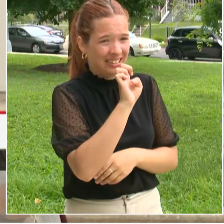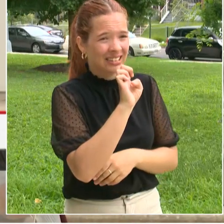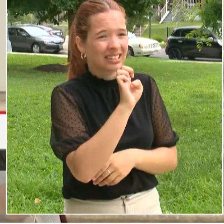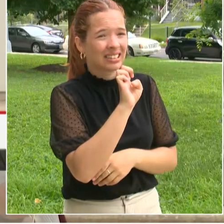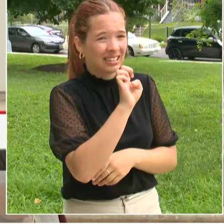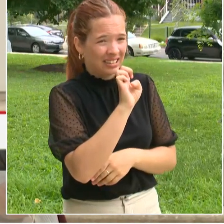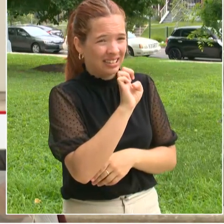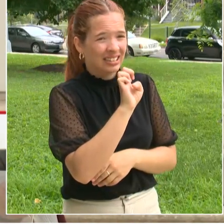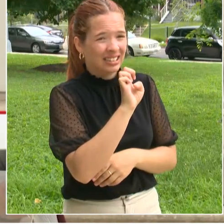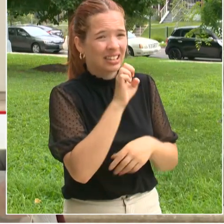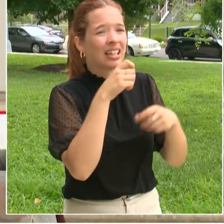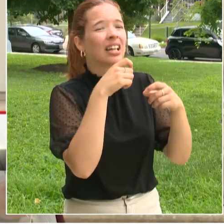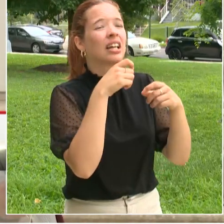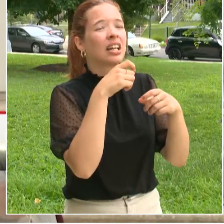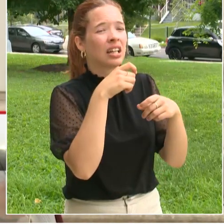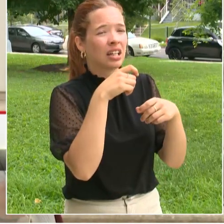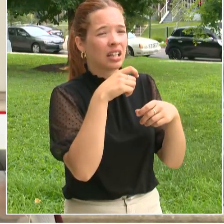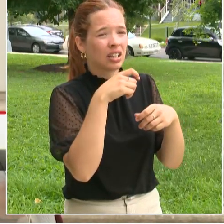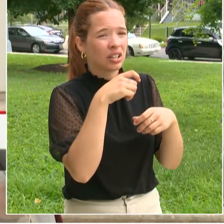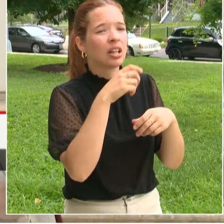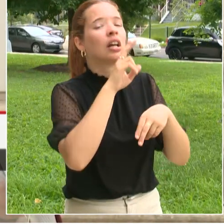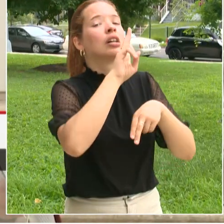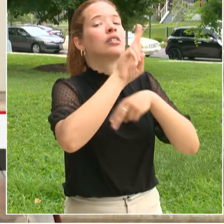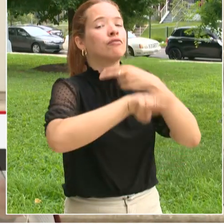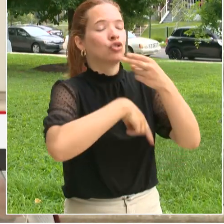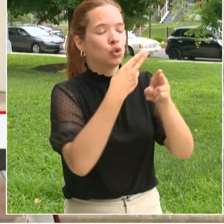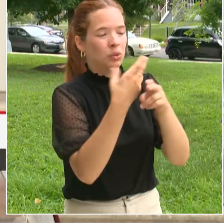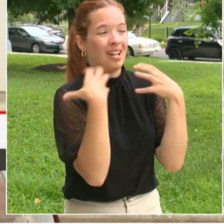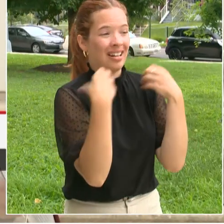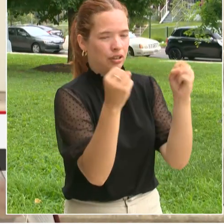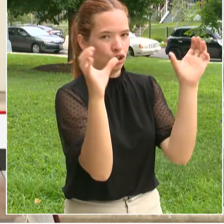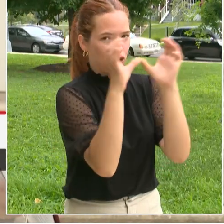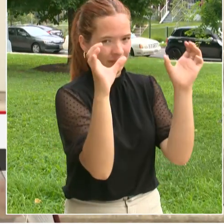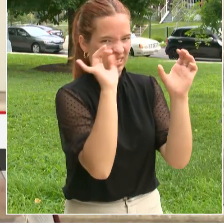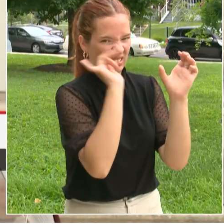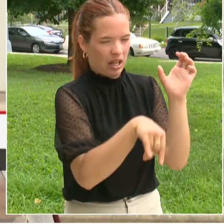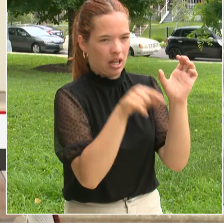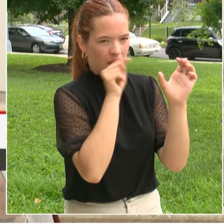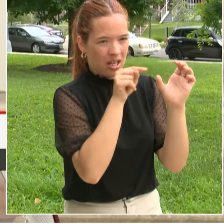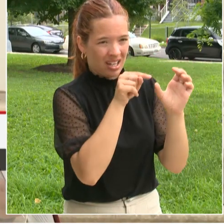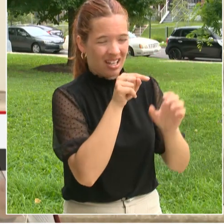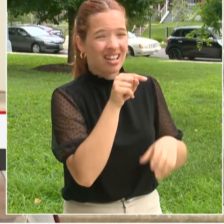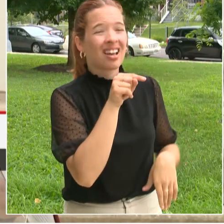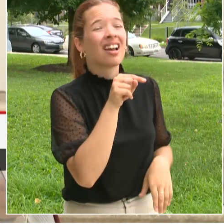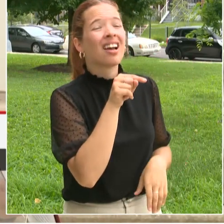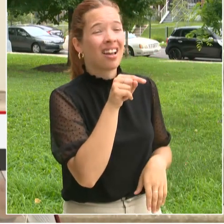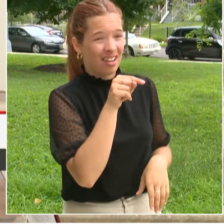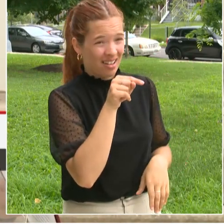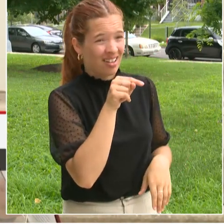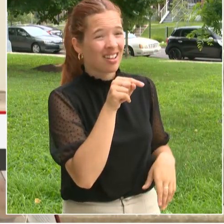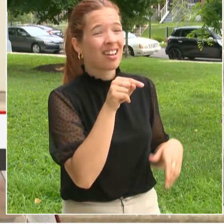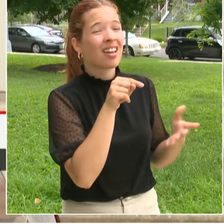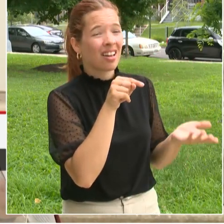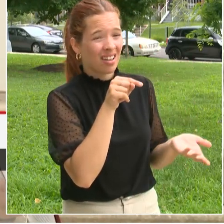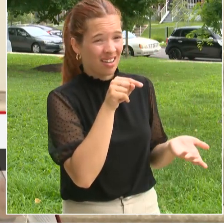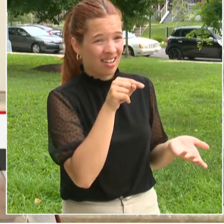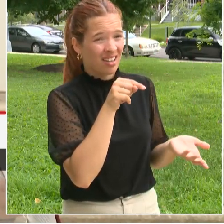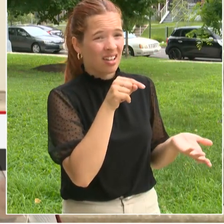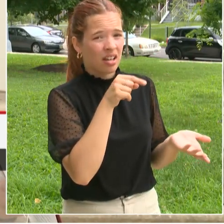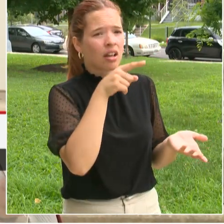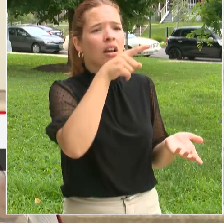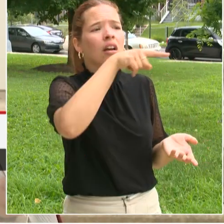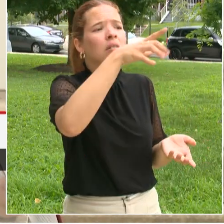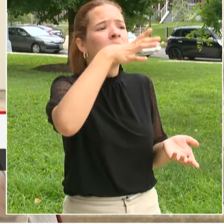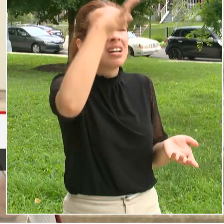barrier of having the parent have anything to do beyond scheduling the appointment and showing up to it is what we're trying to eliminate. So it is a